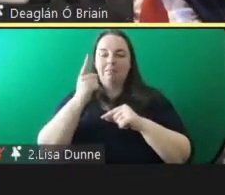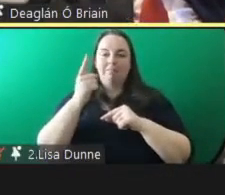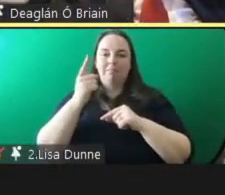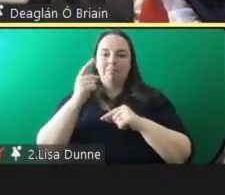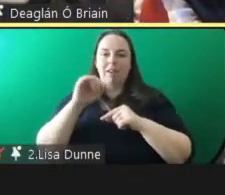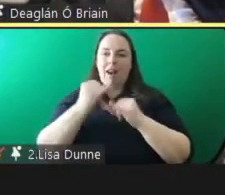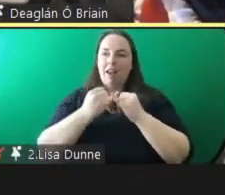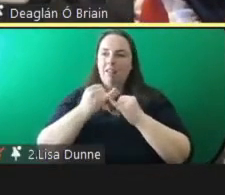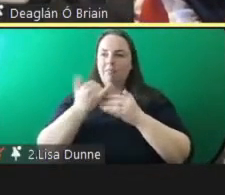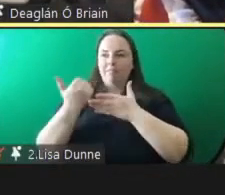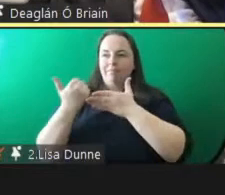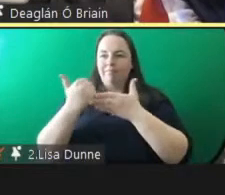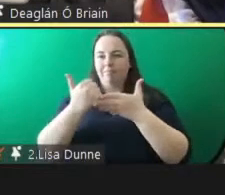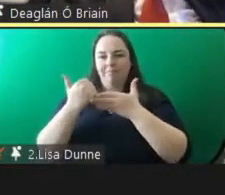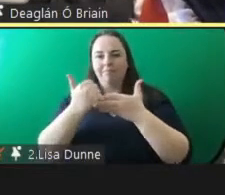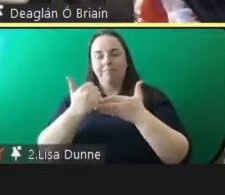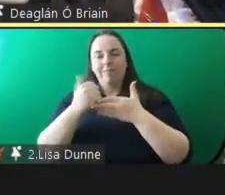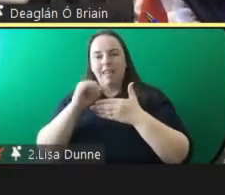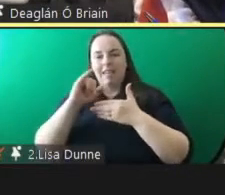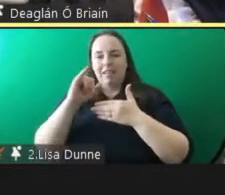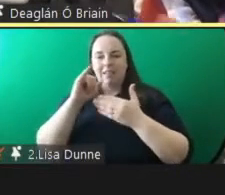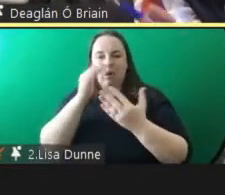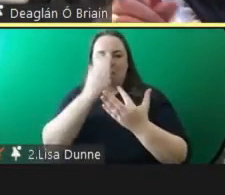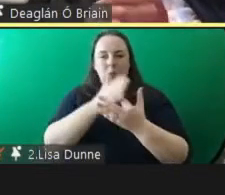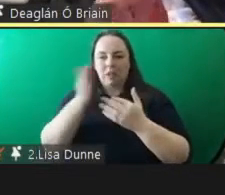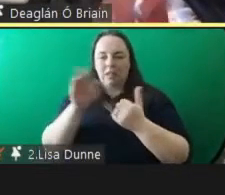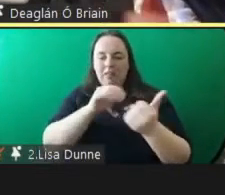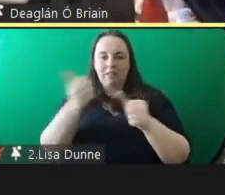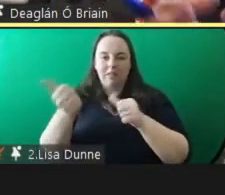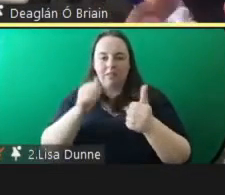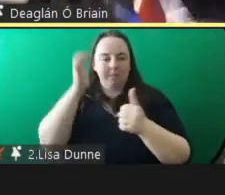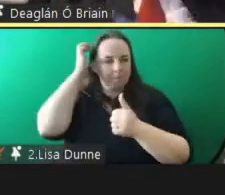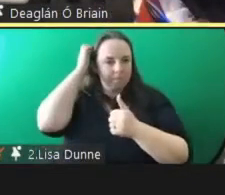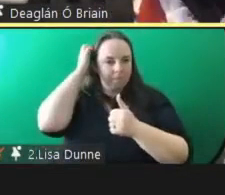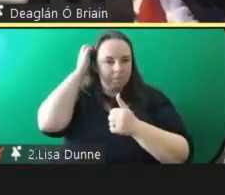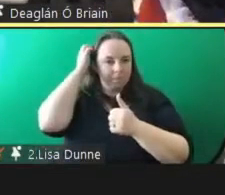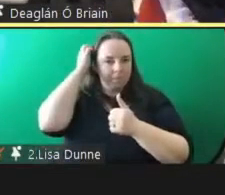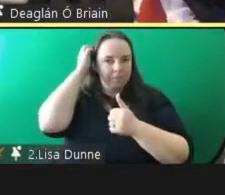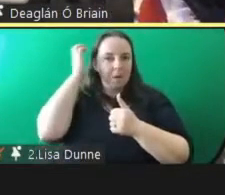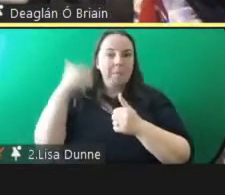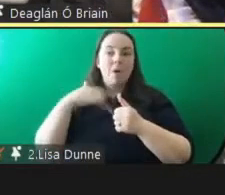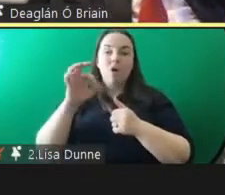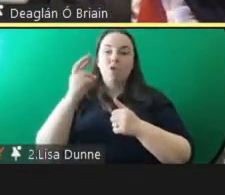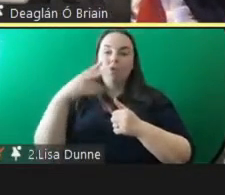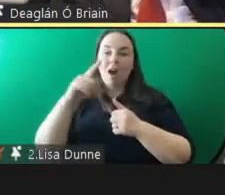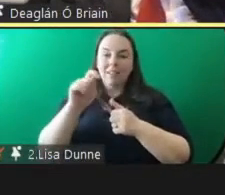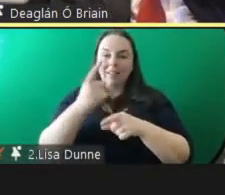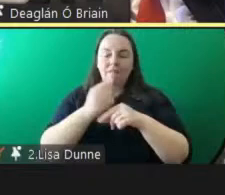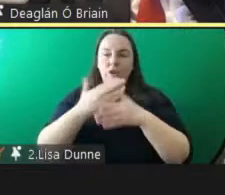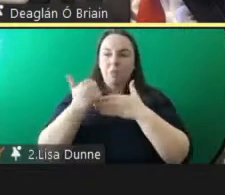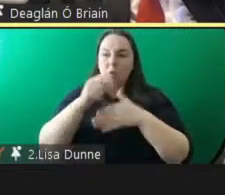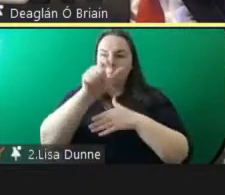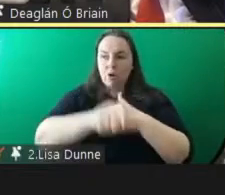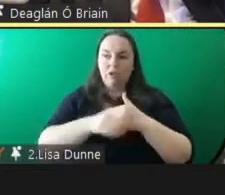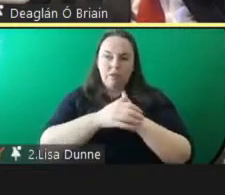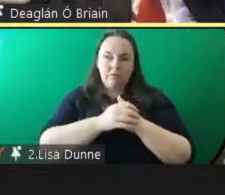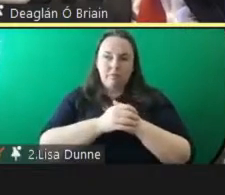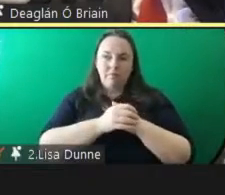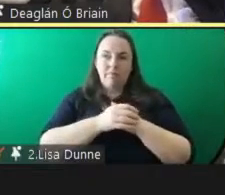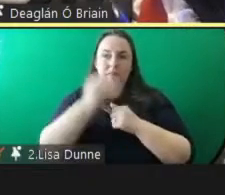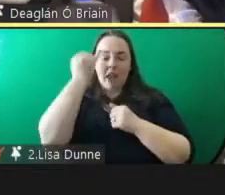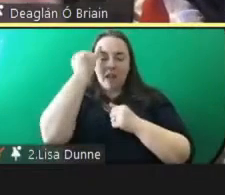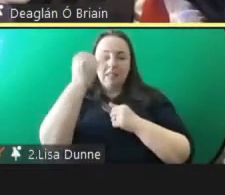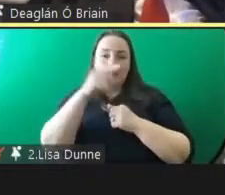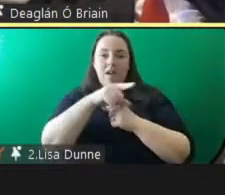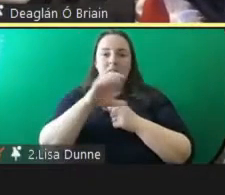in terms of grants which we will review are supports for the person the concept of an intermediary actually